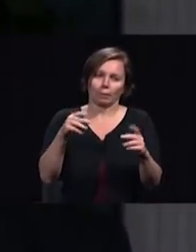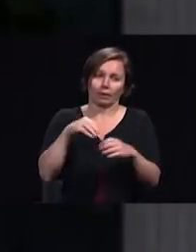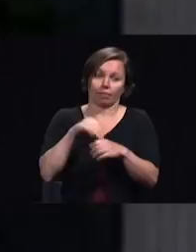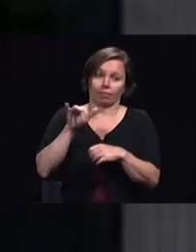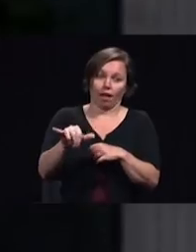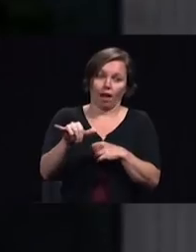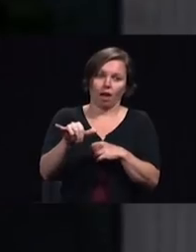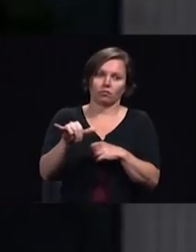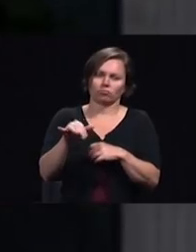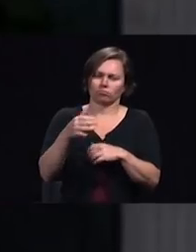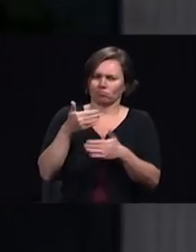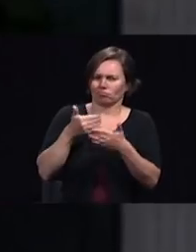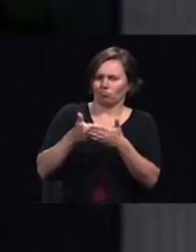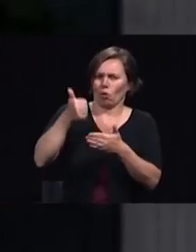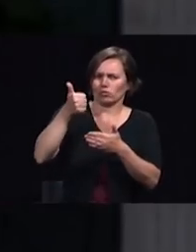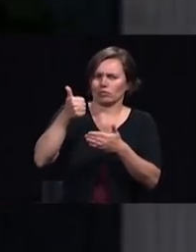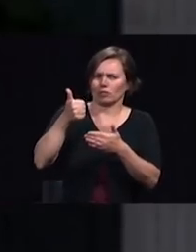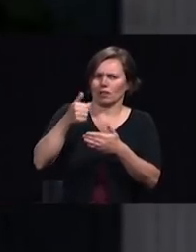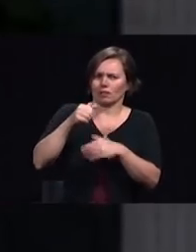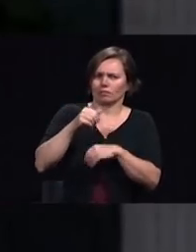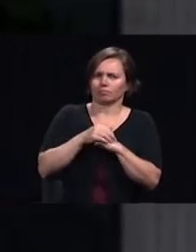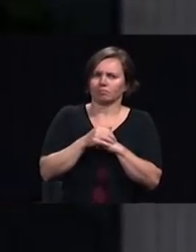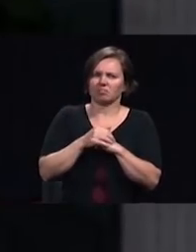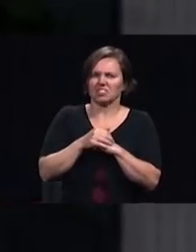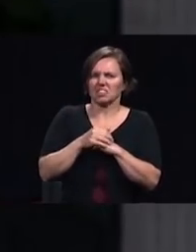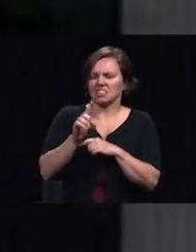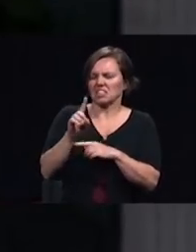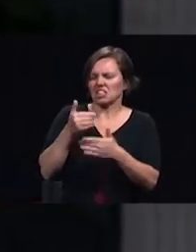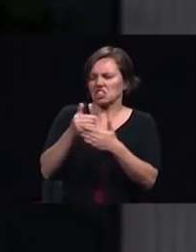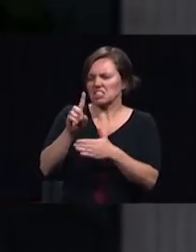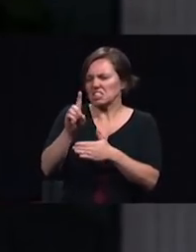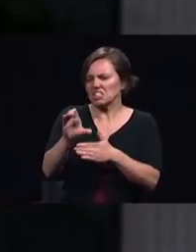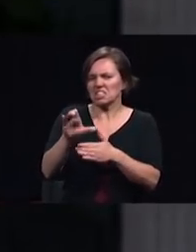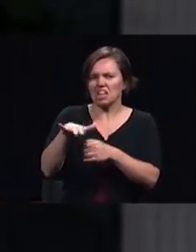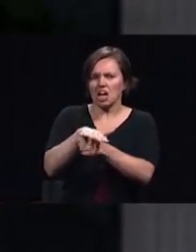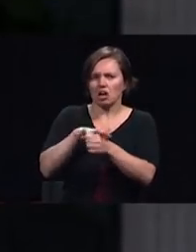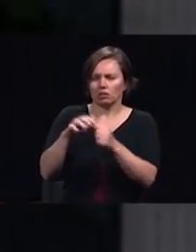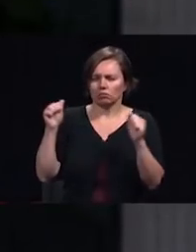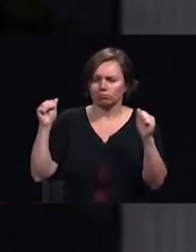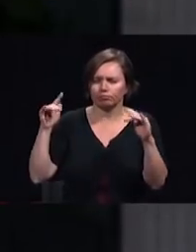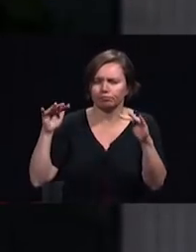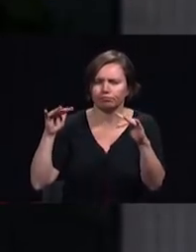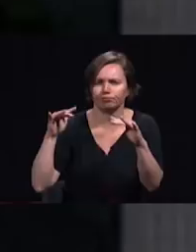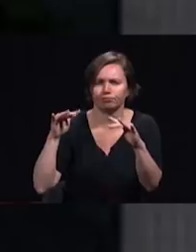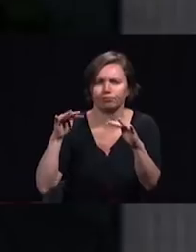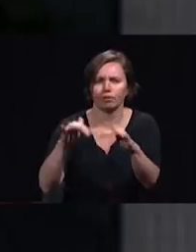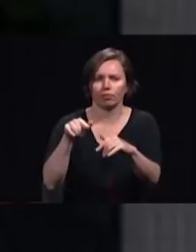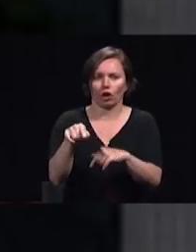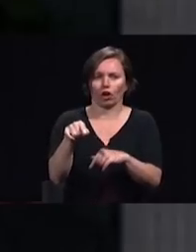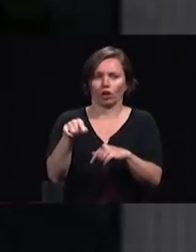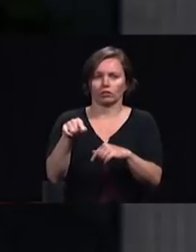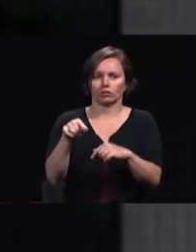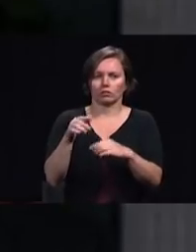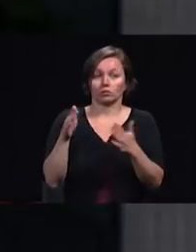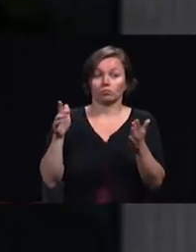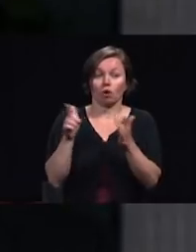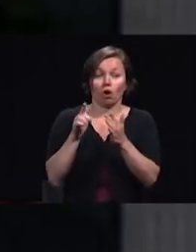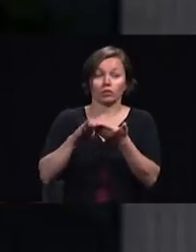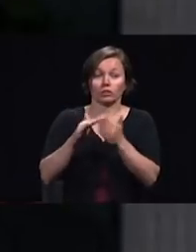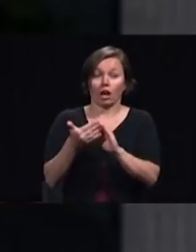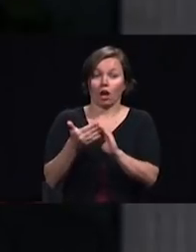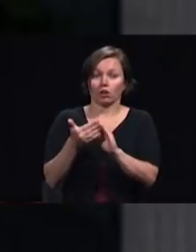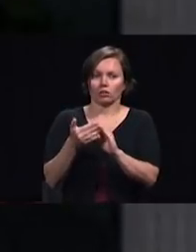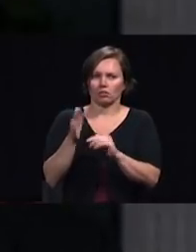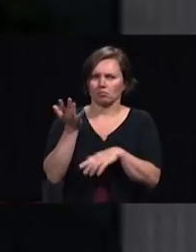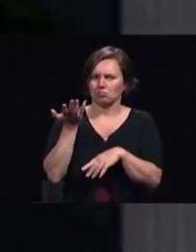close proximity of the nation's capital are just flocking to these suburbs in small country towns which 25 years ago